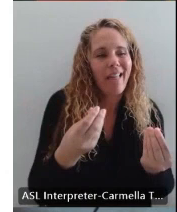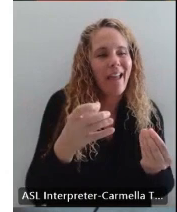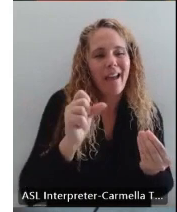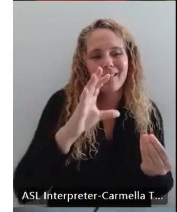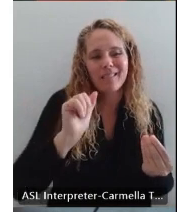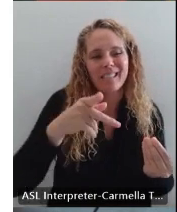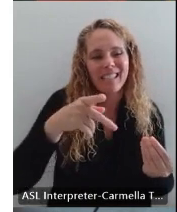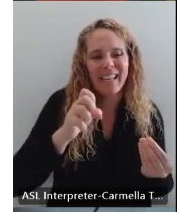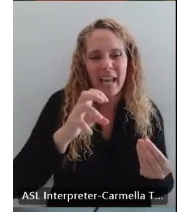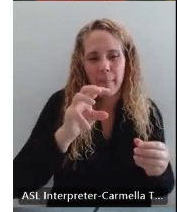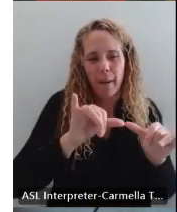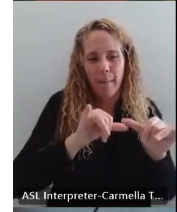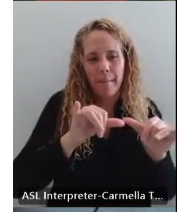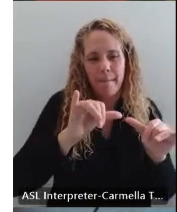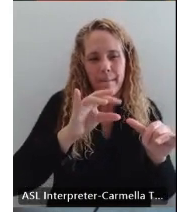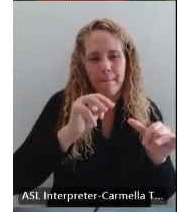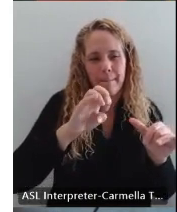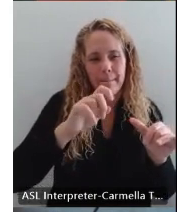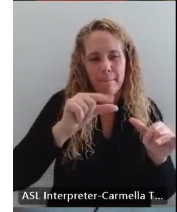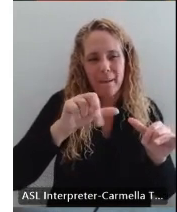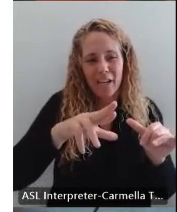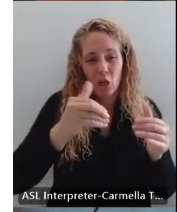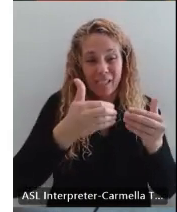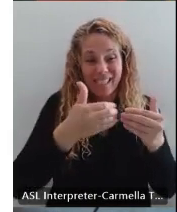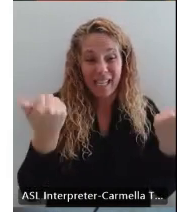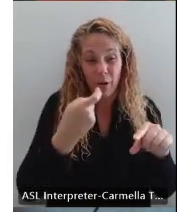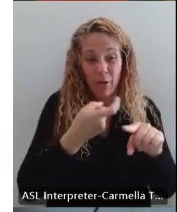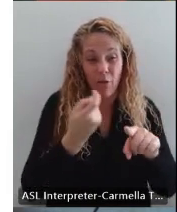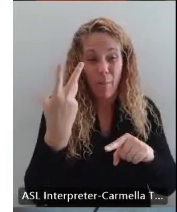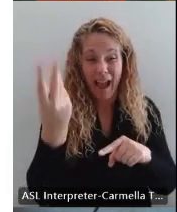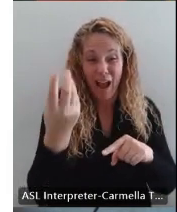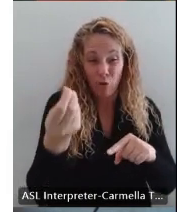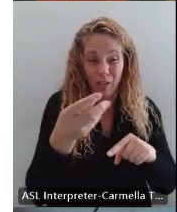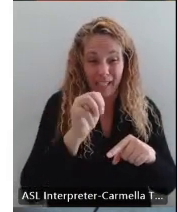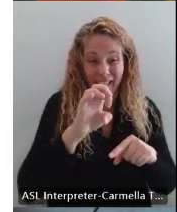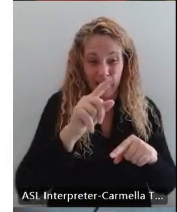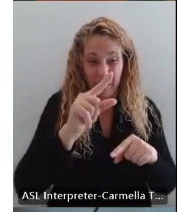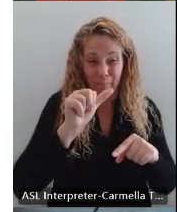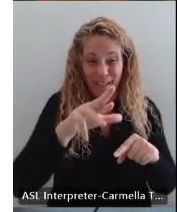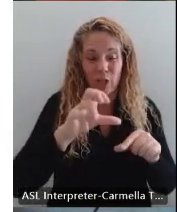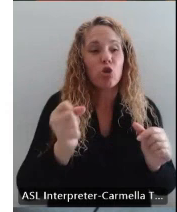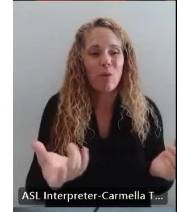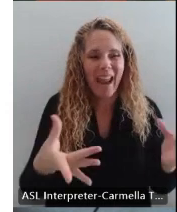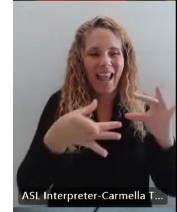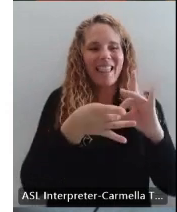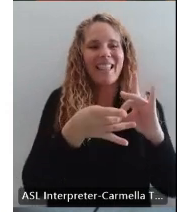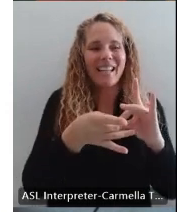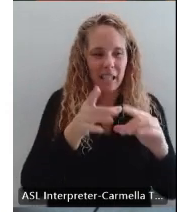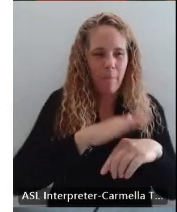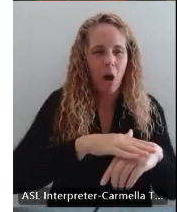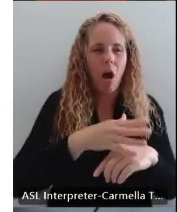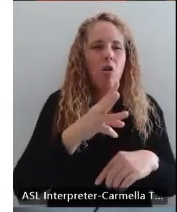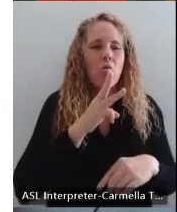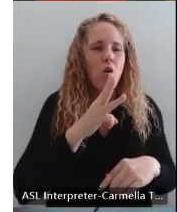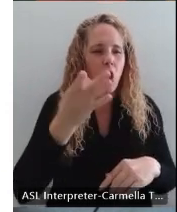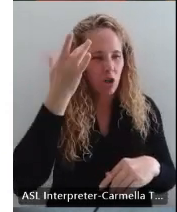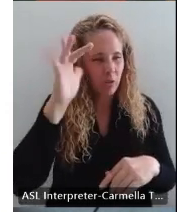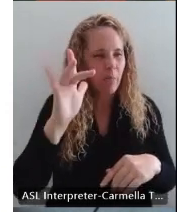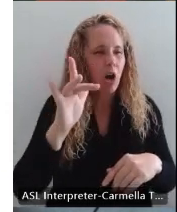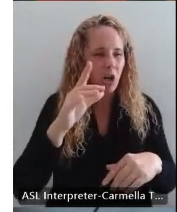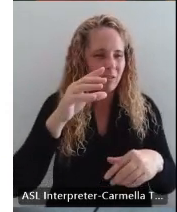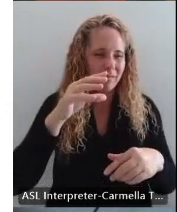and an indoor use meter. You can link those on WaterSmart to view them in the same portal.